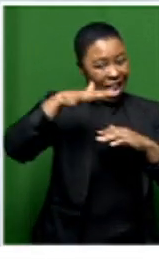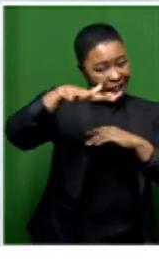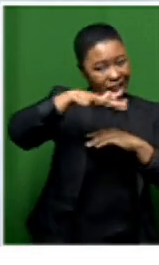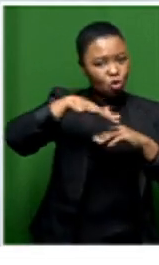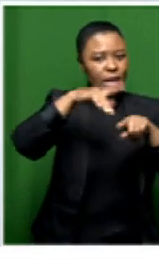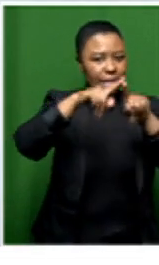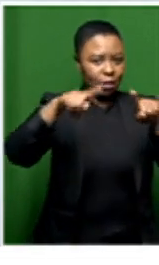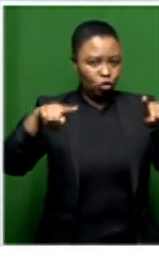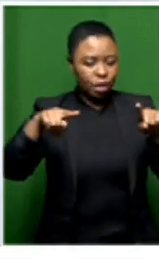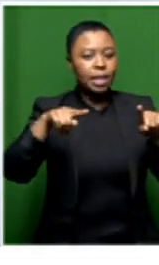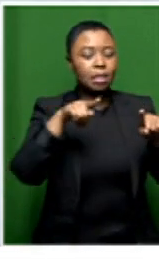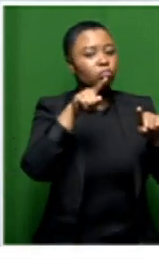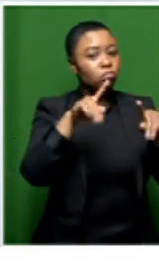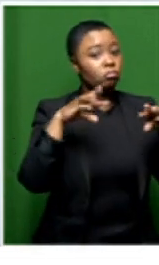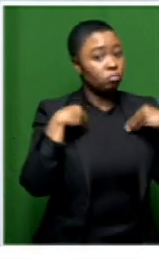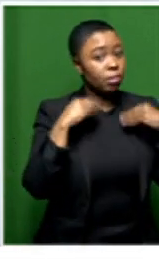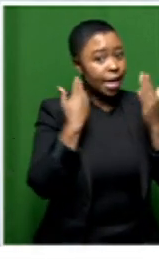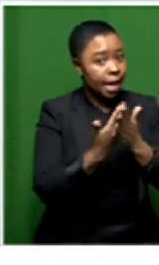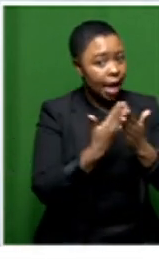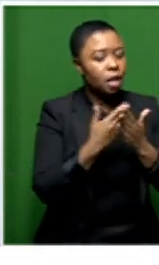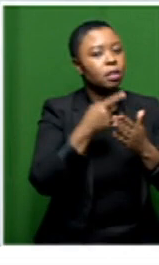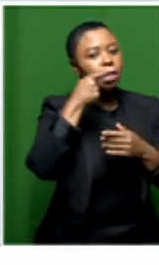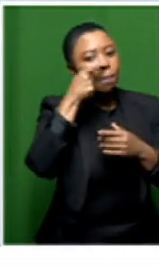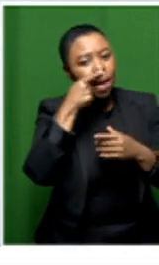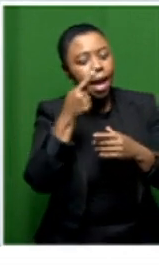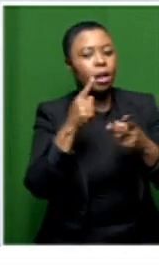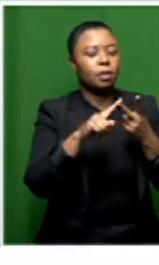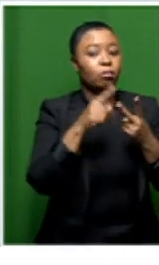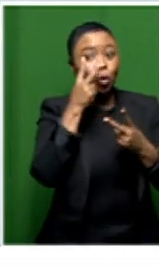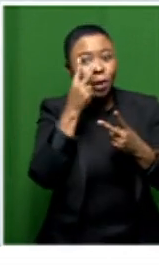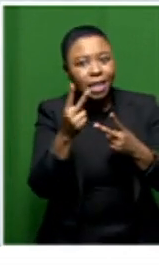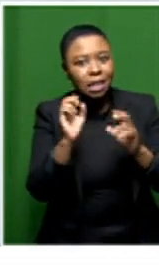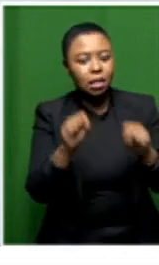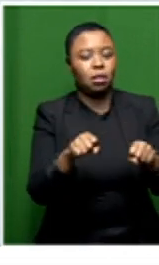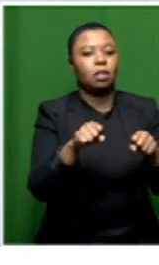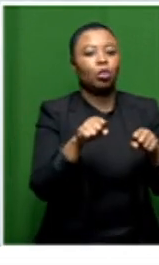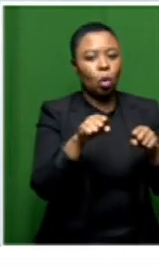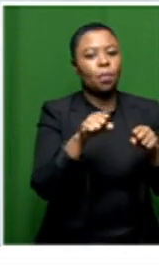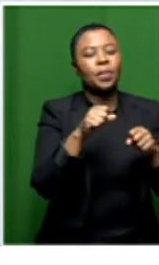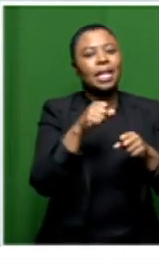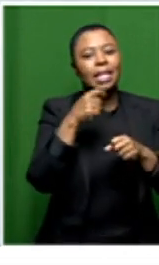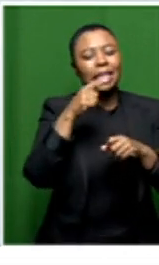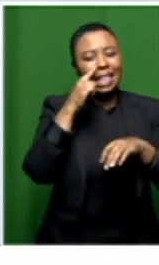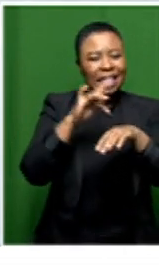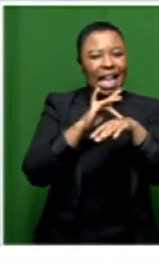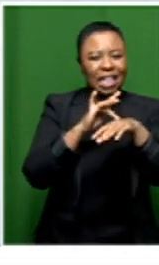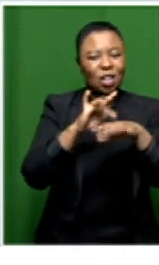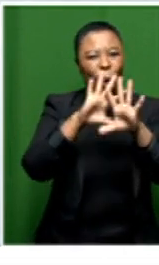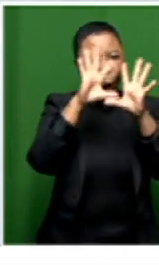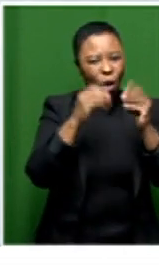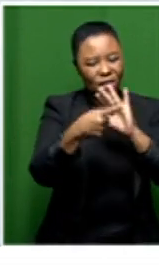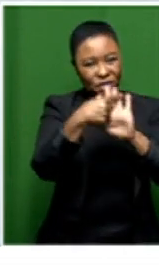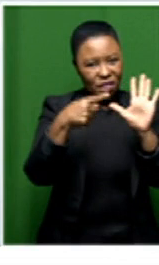that allows you to smell and to to um to see and you know all your your senses and uh